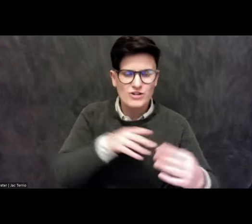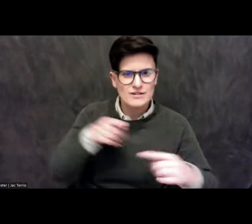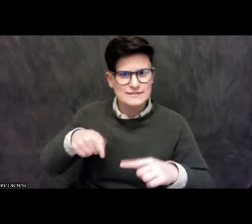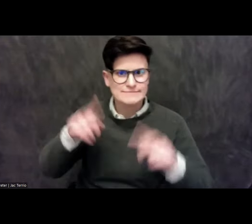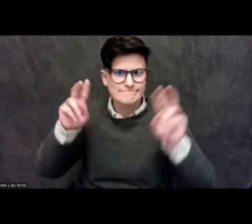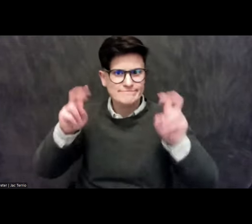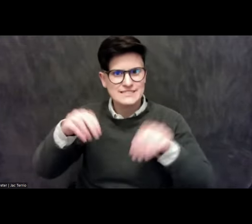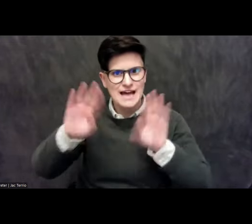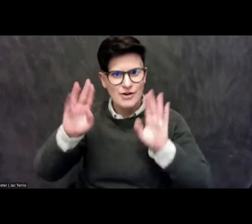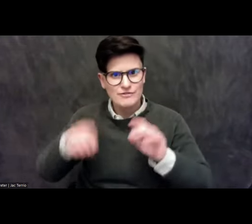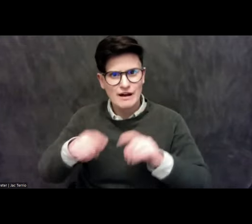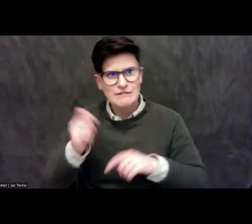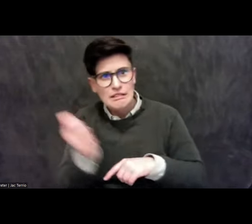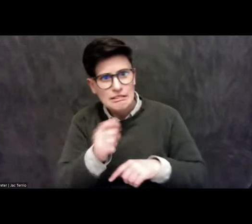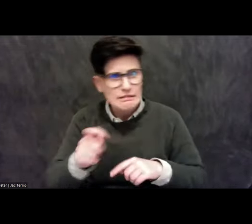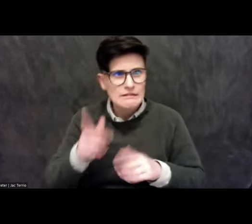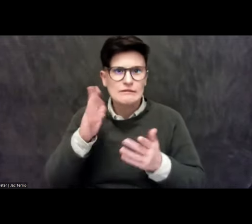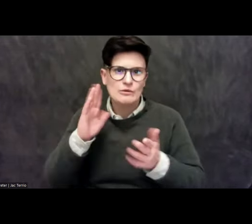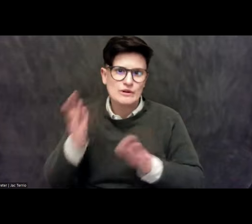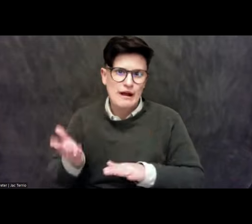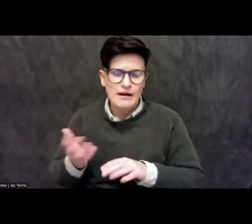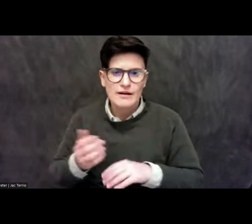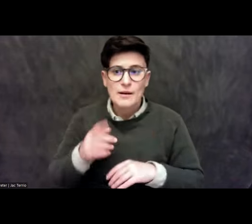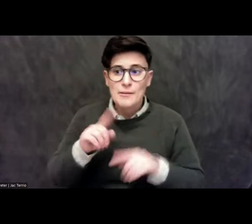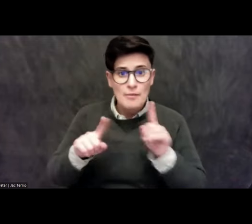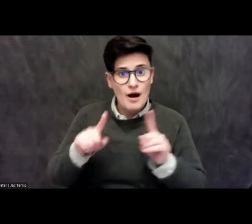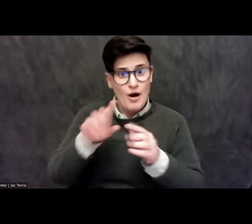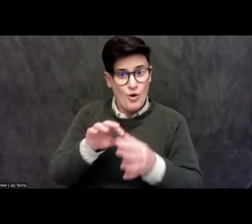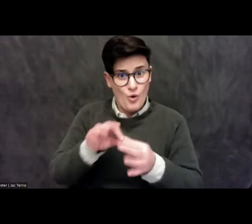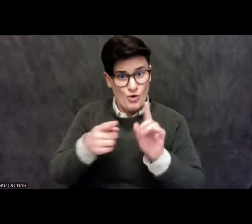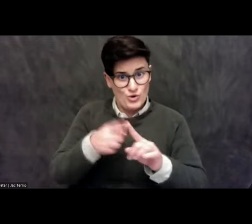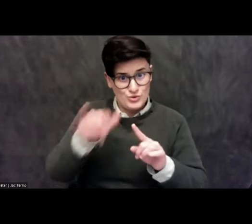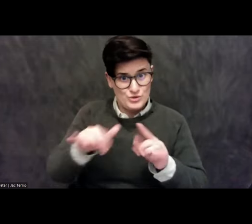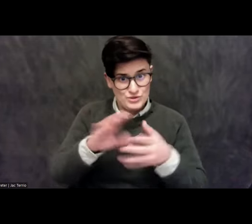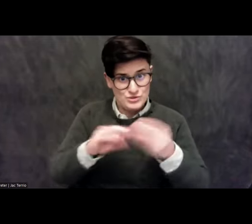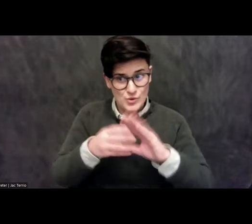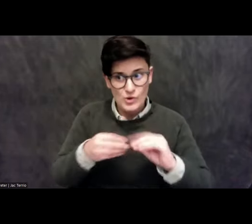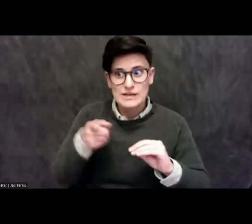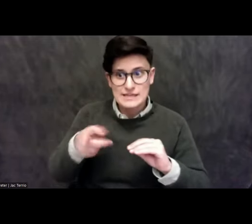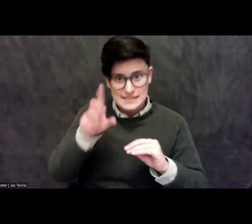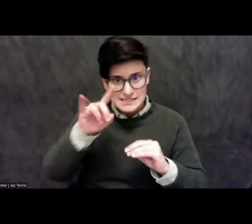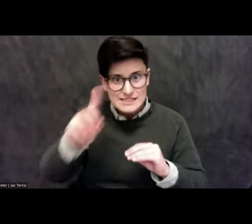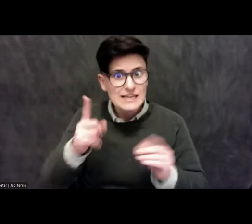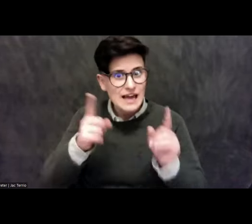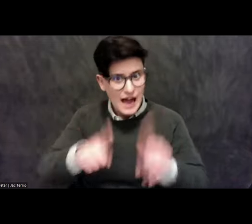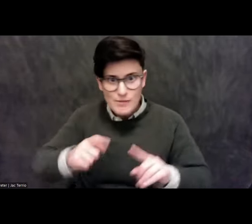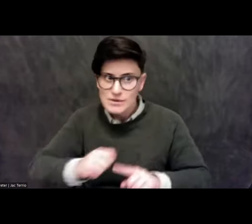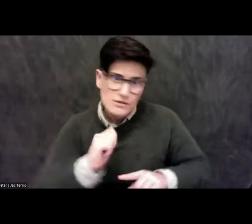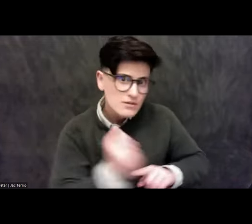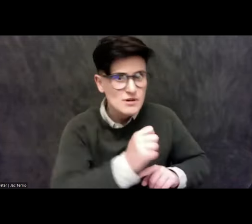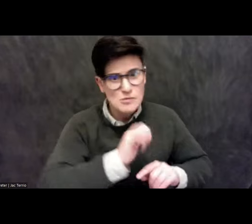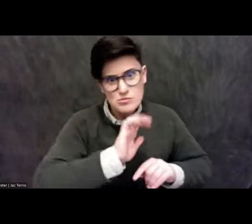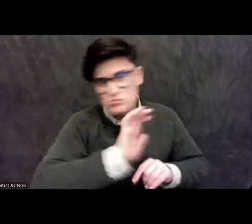this narrative, he fended off three or more warriors and was given his freedom.